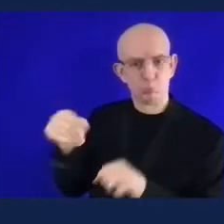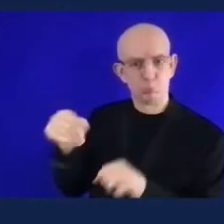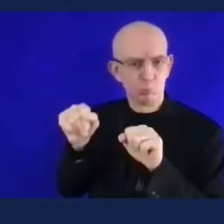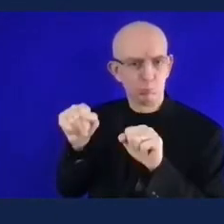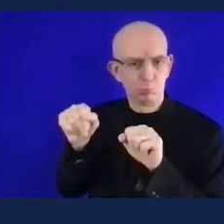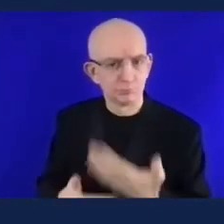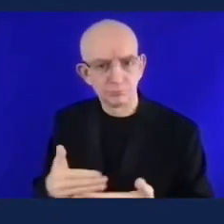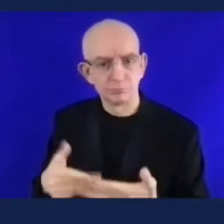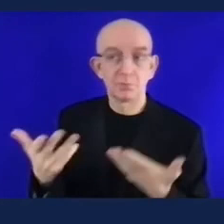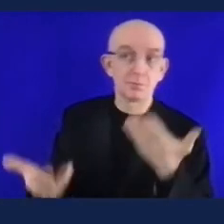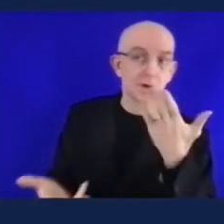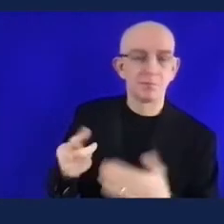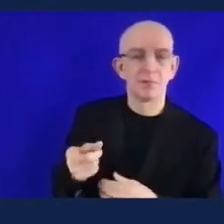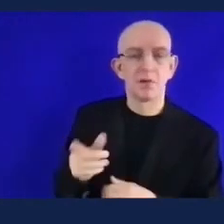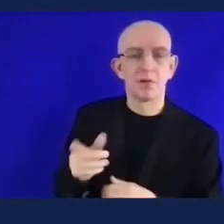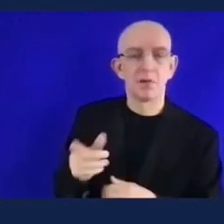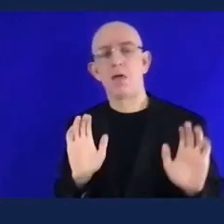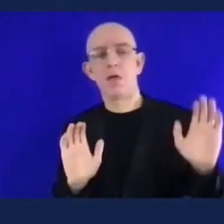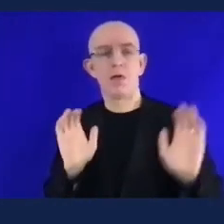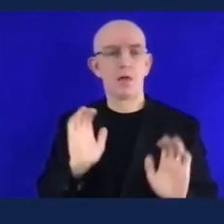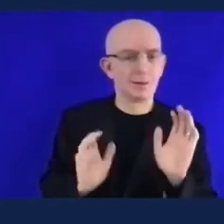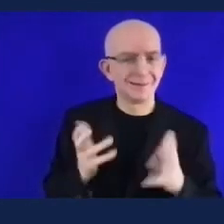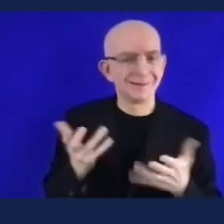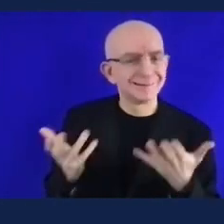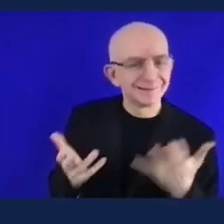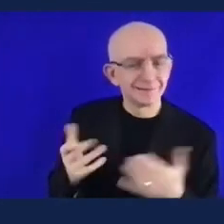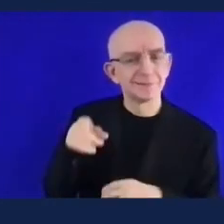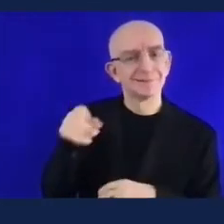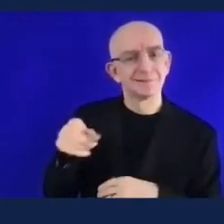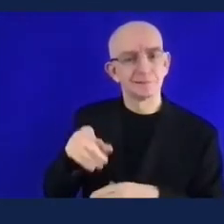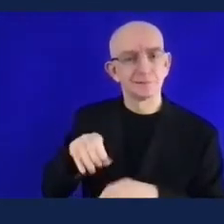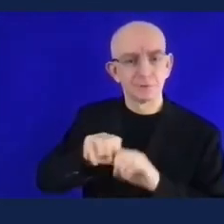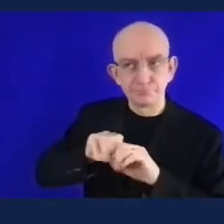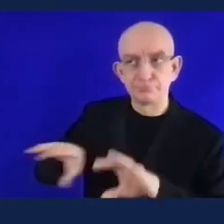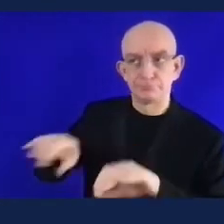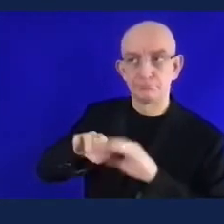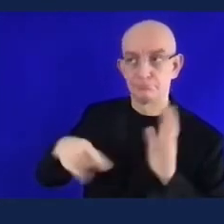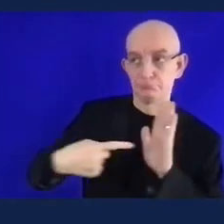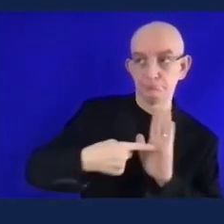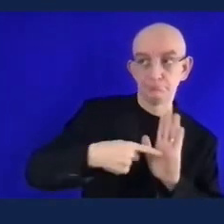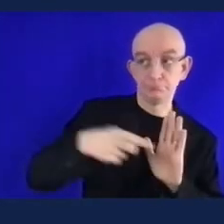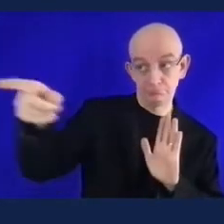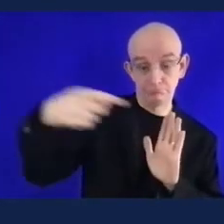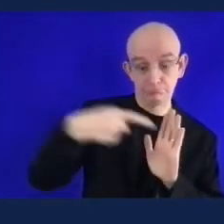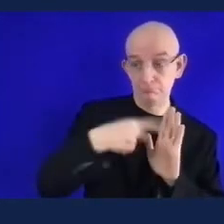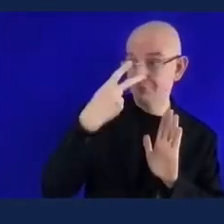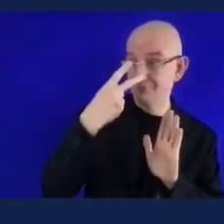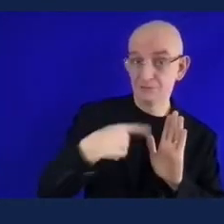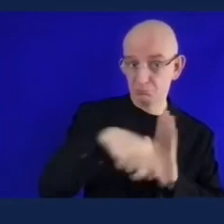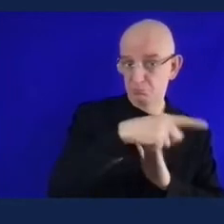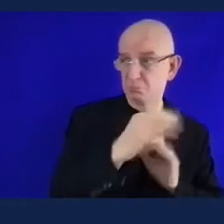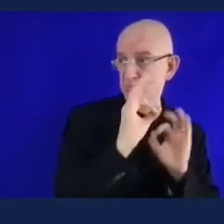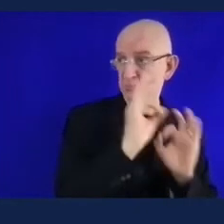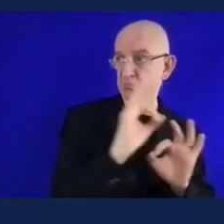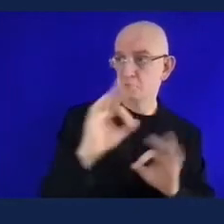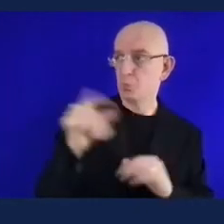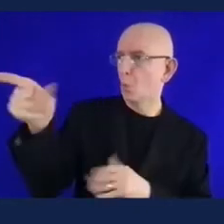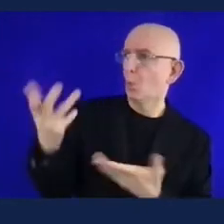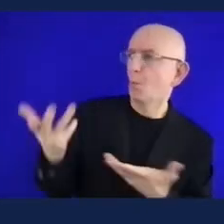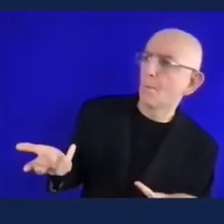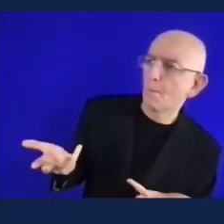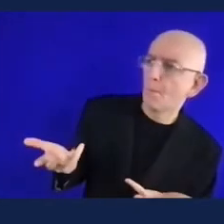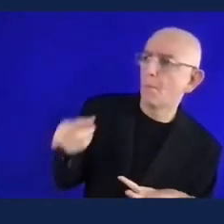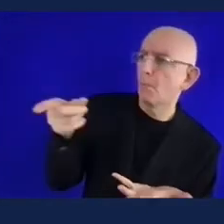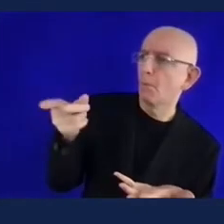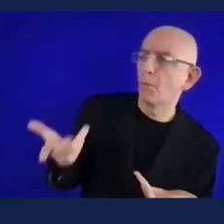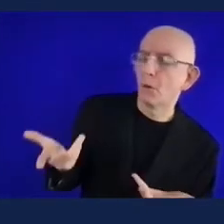the importance exactly and now that you mentioned there is a question from the audience uh great to